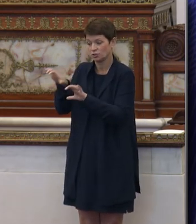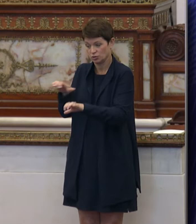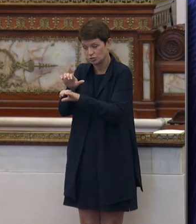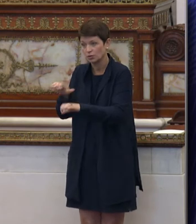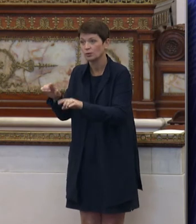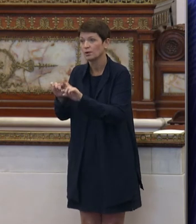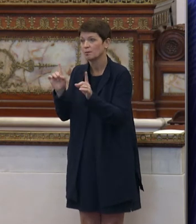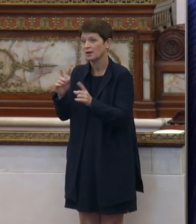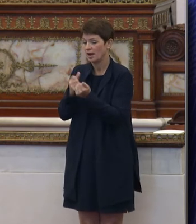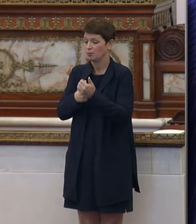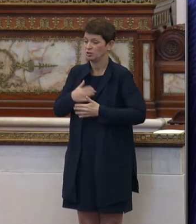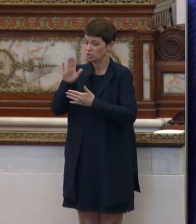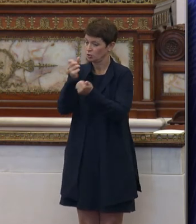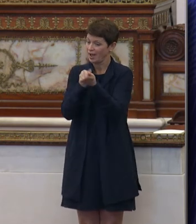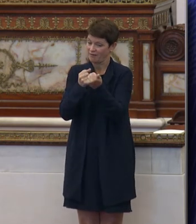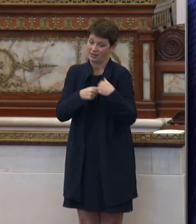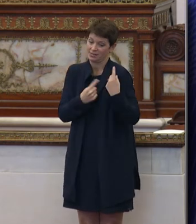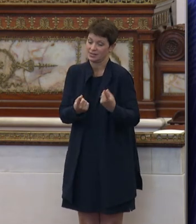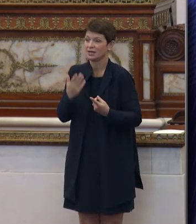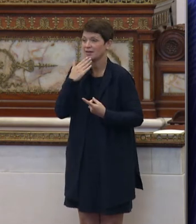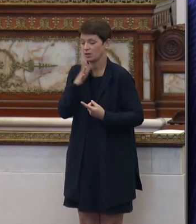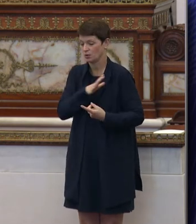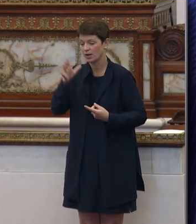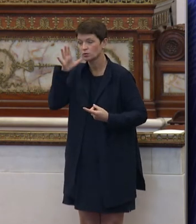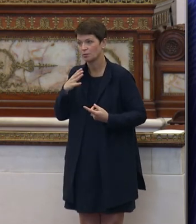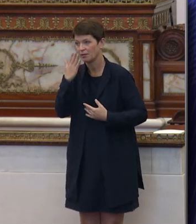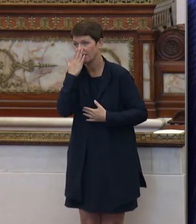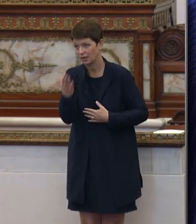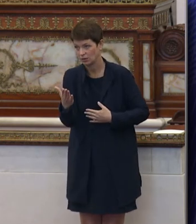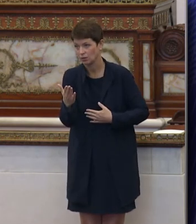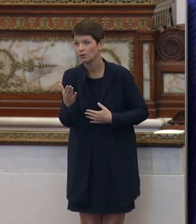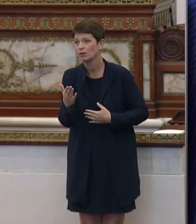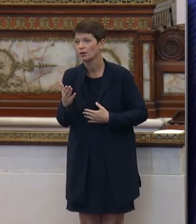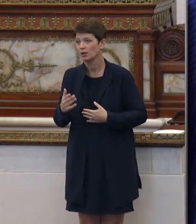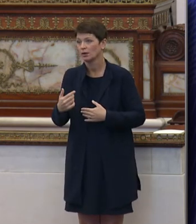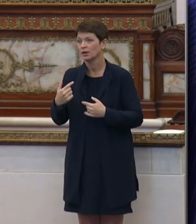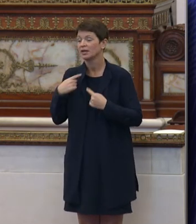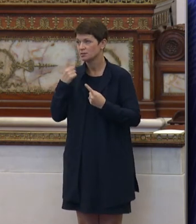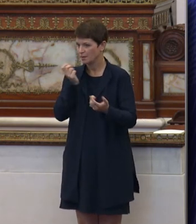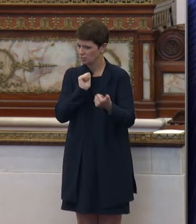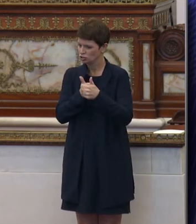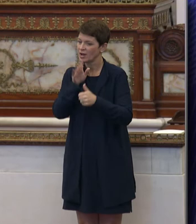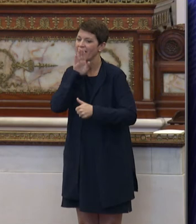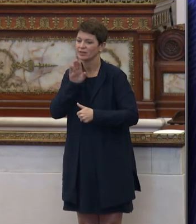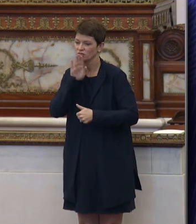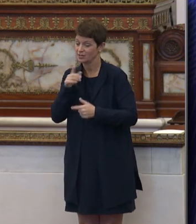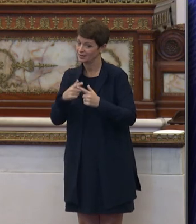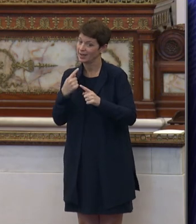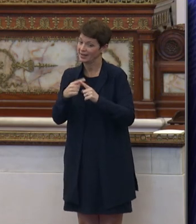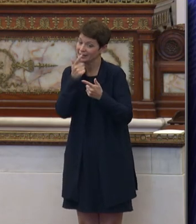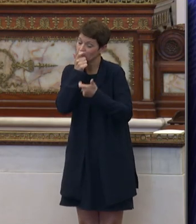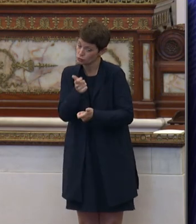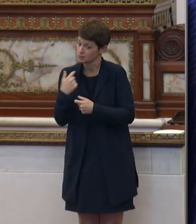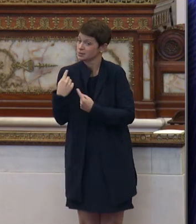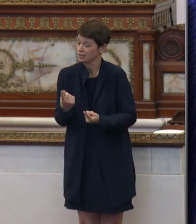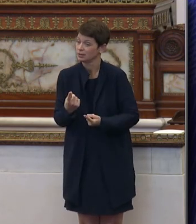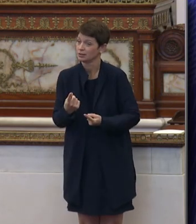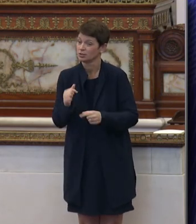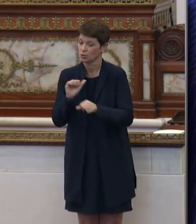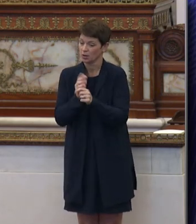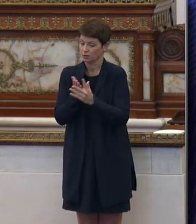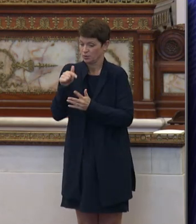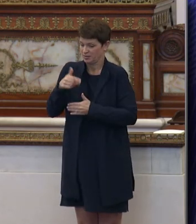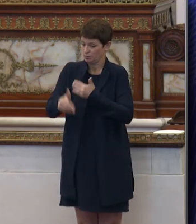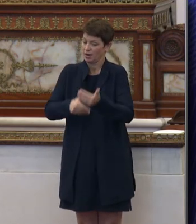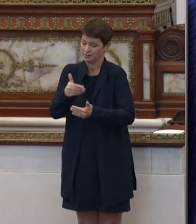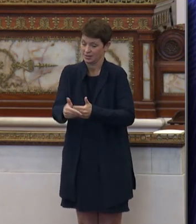Thank you. Thank you. Thank you, Councilwoman. It's been challenging and interesting to work through